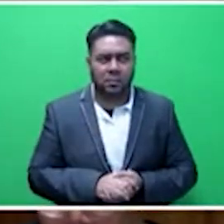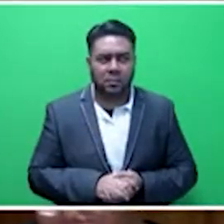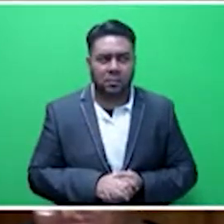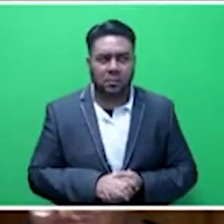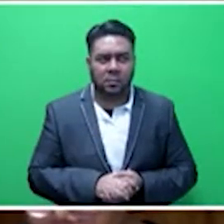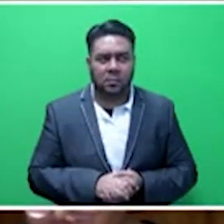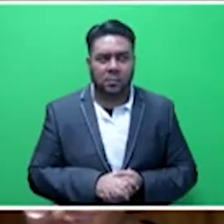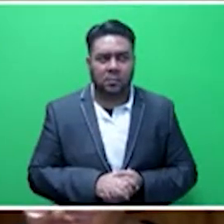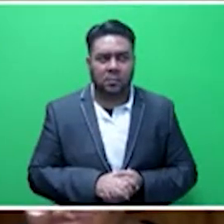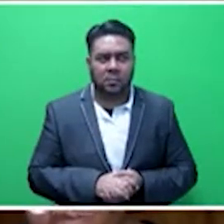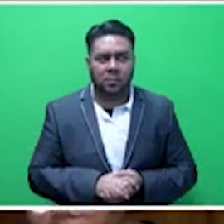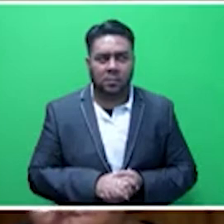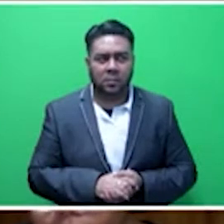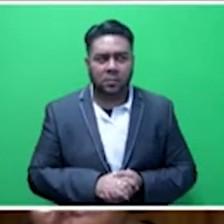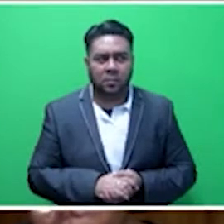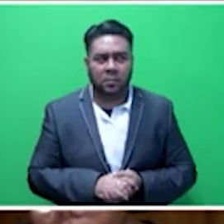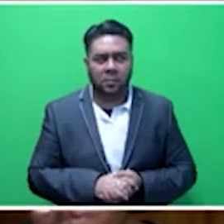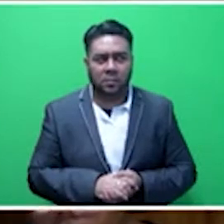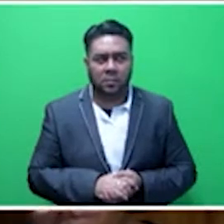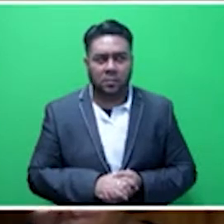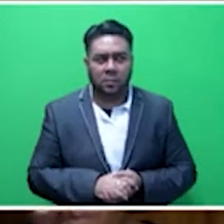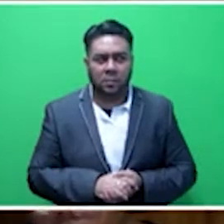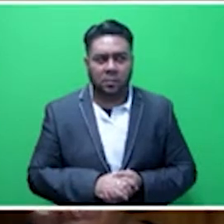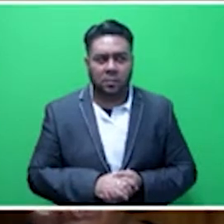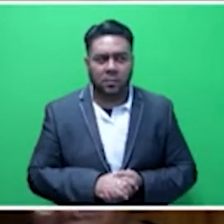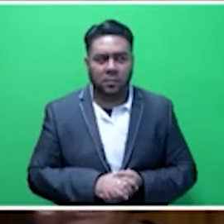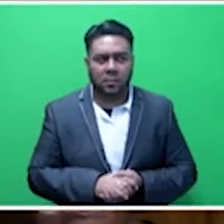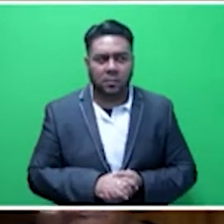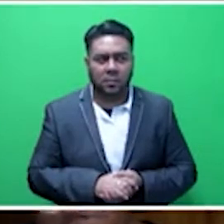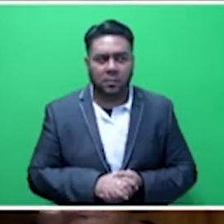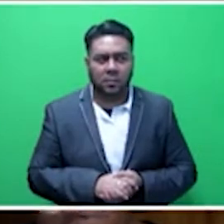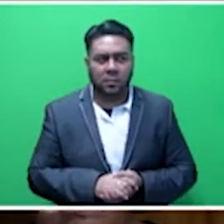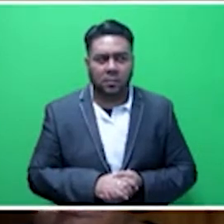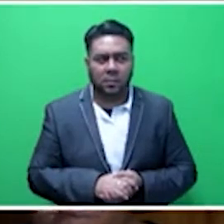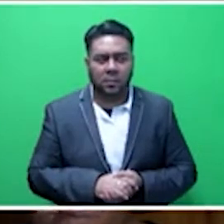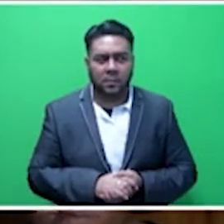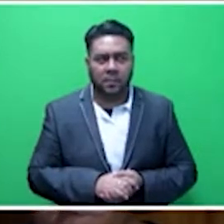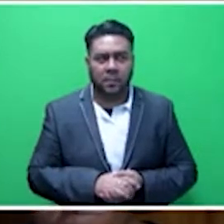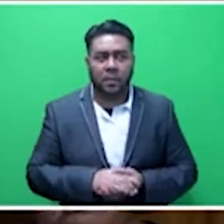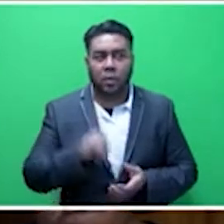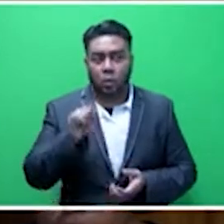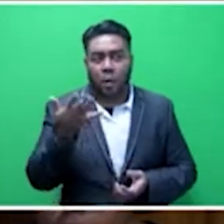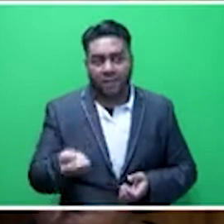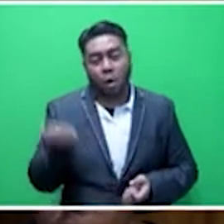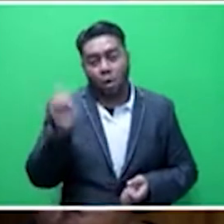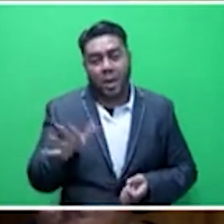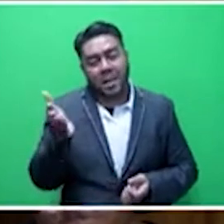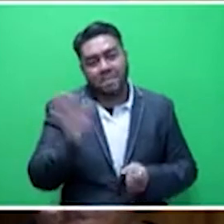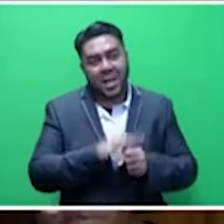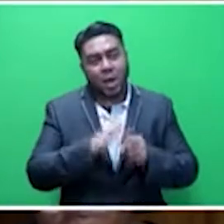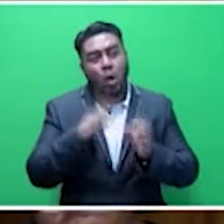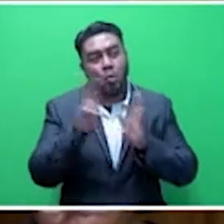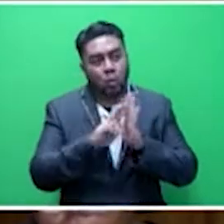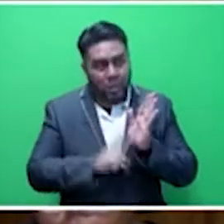Point of water, I'm coming to that. What I'm saying is, you have already made the ruling, Honourable